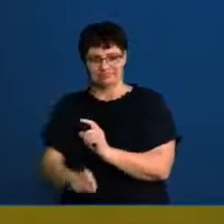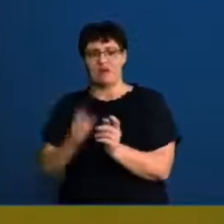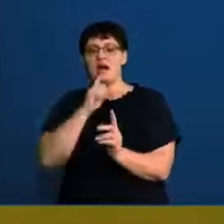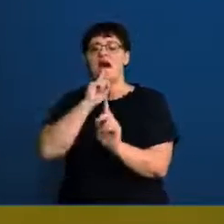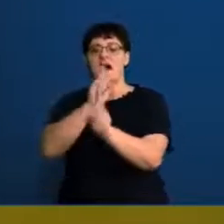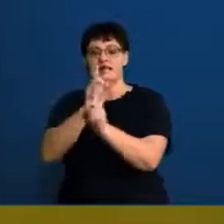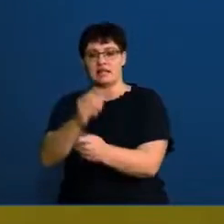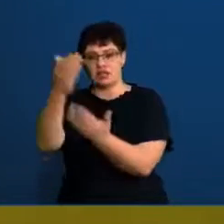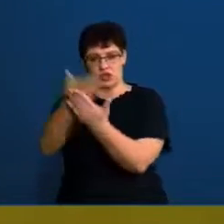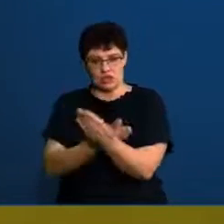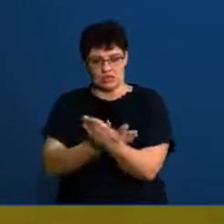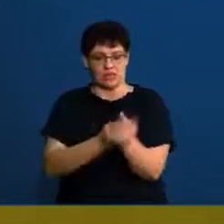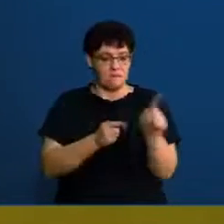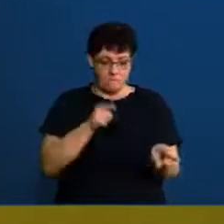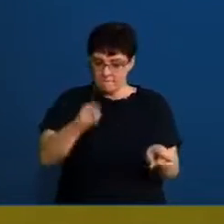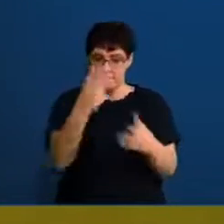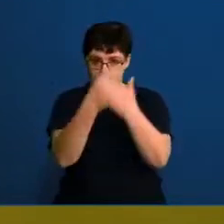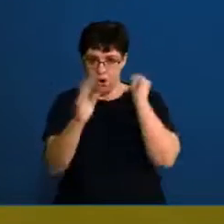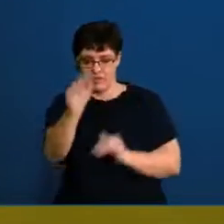sheets, which are like loose pieces of paper.